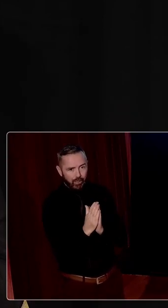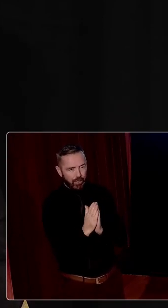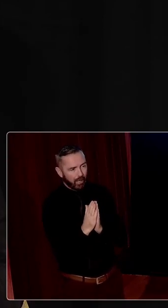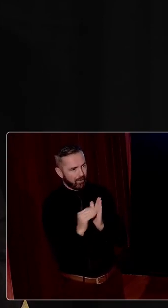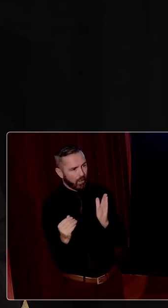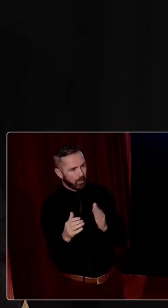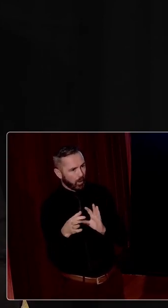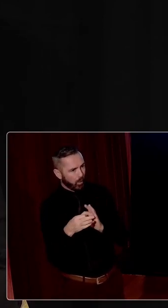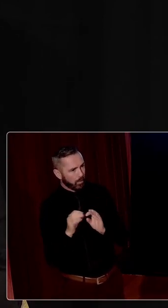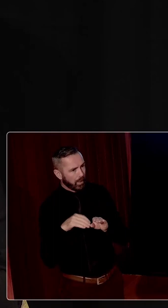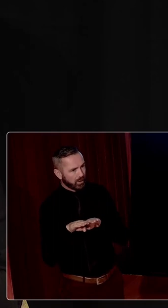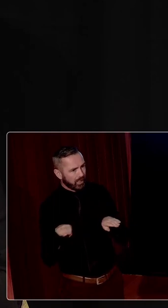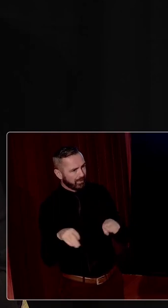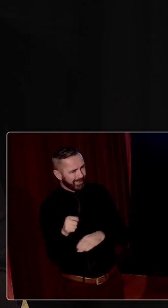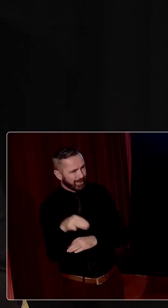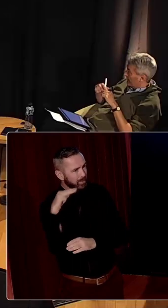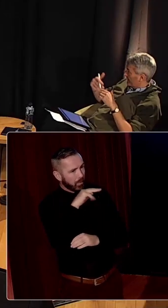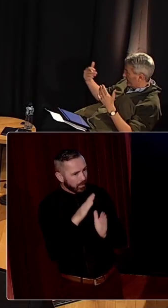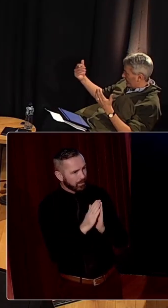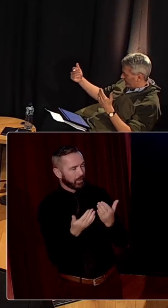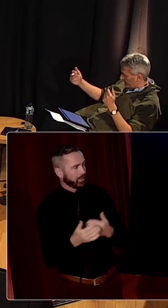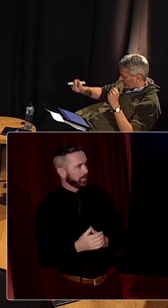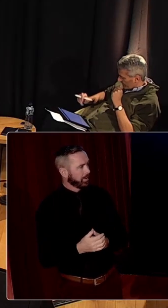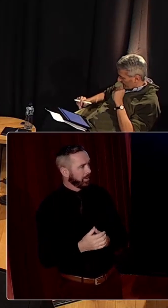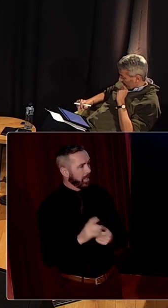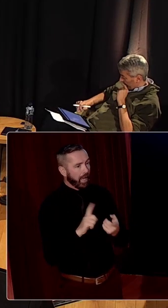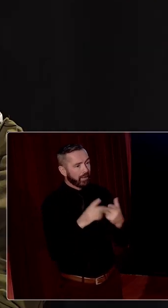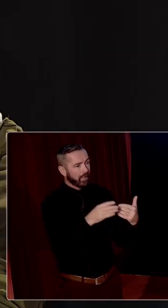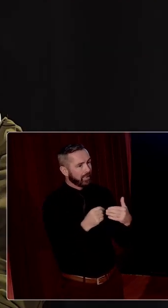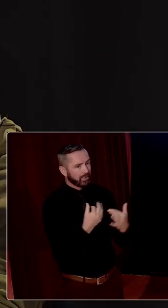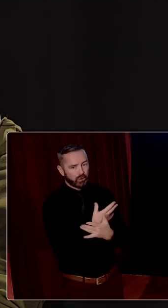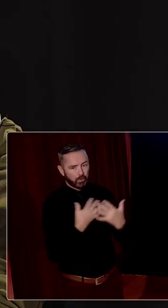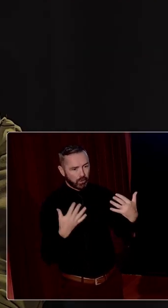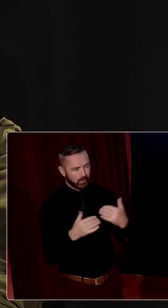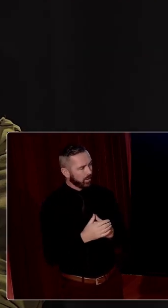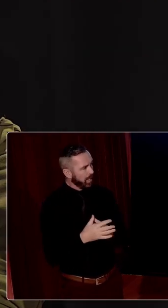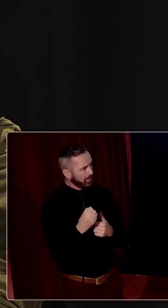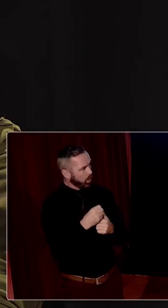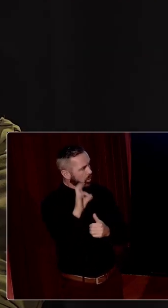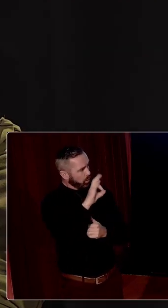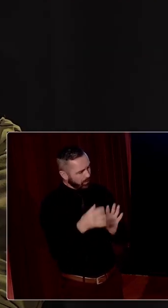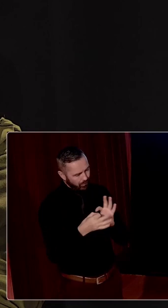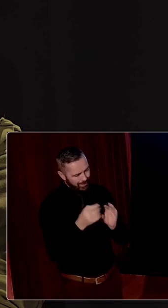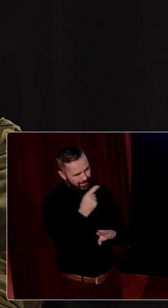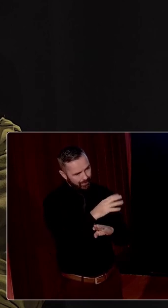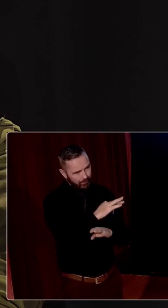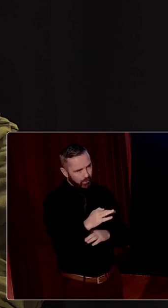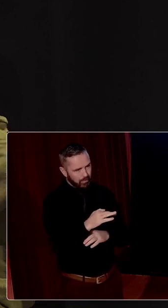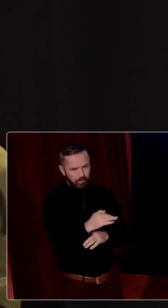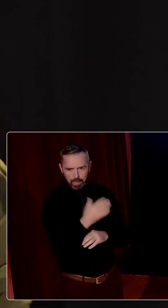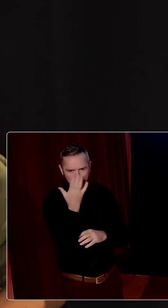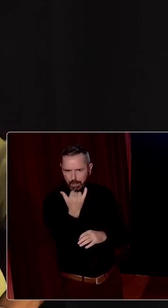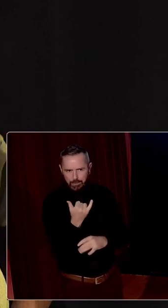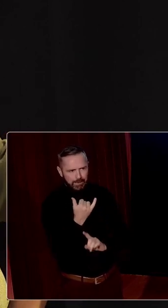my, uh, shelves. It's hugely important. Okay. And that led onto so much. Actually, there's a, a related question, uh, from anonymous